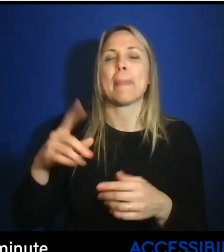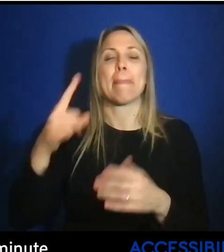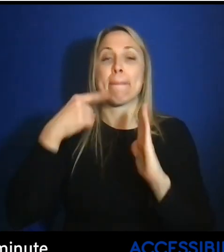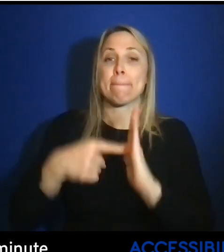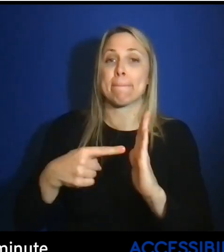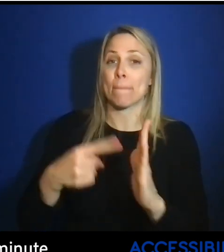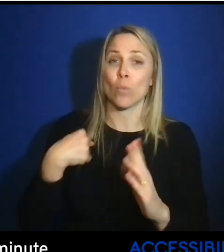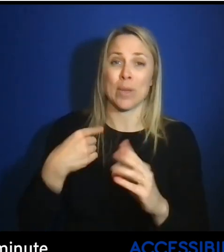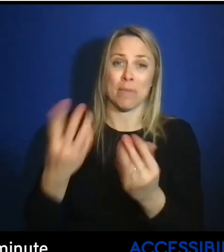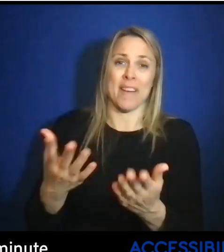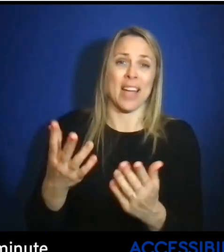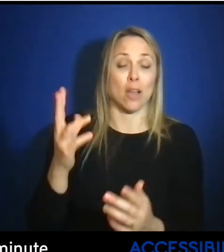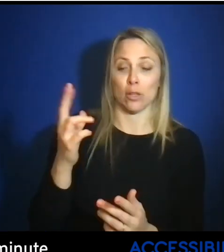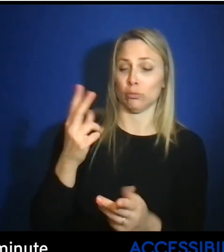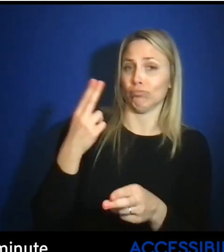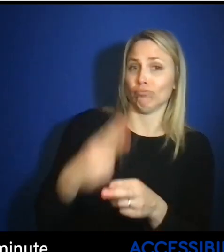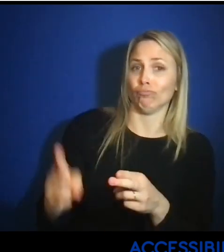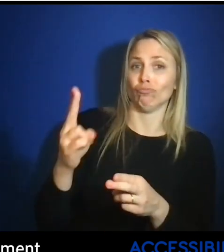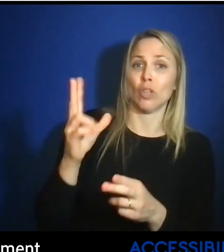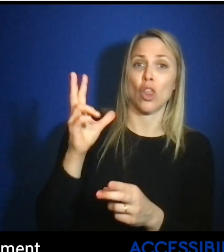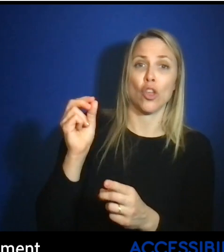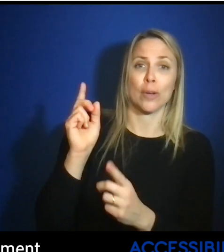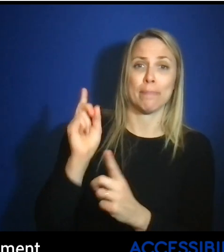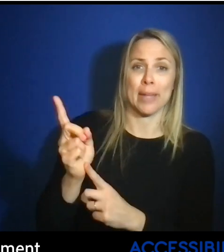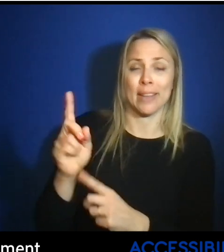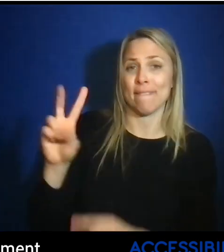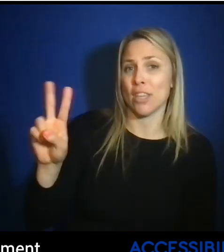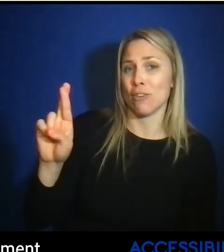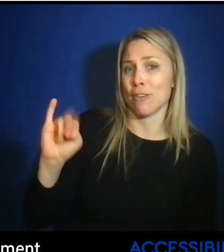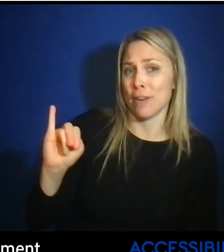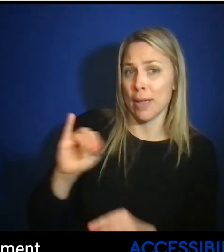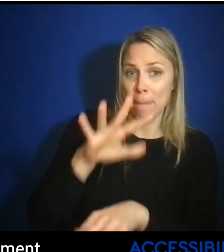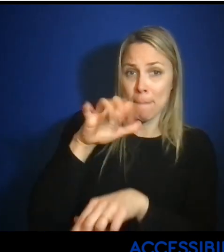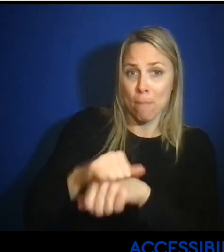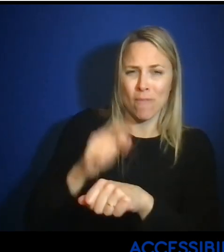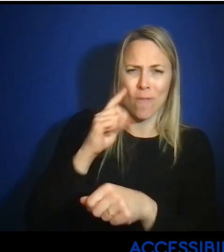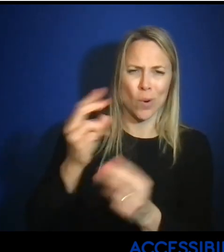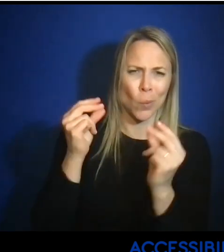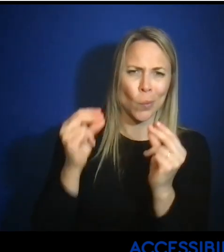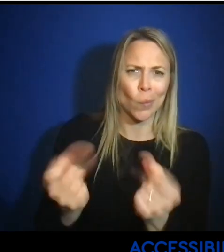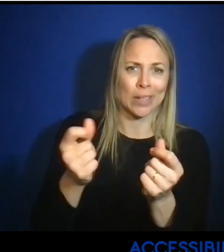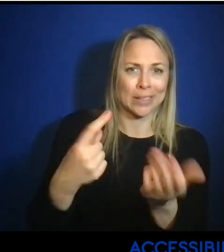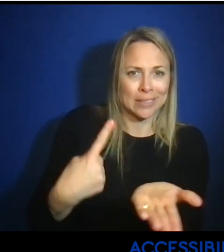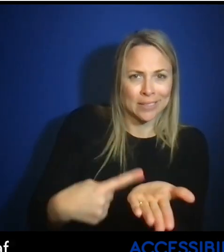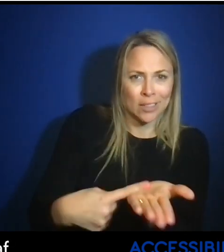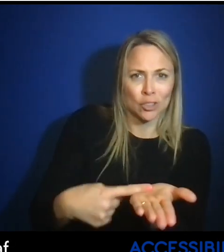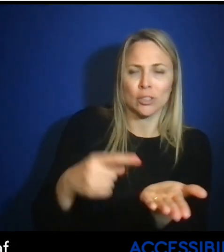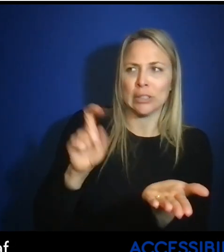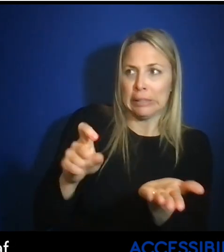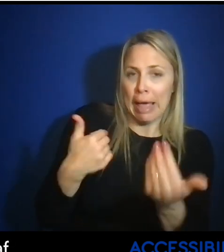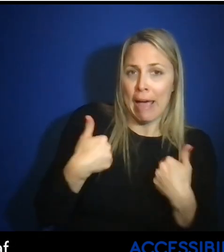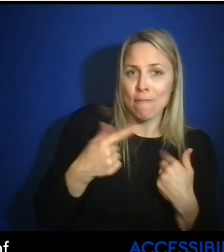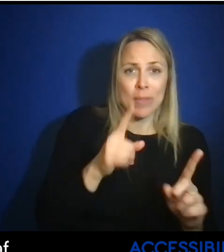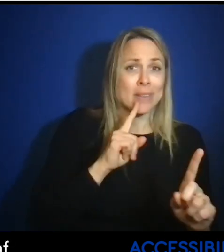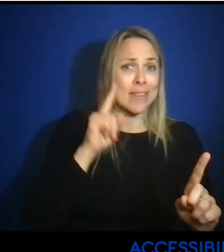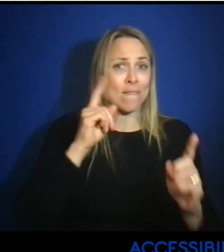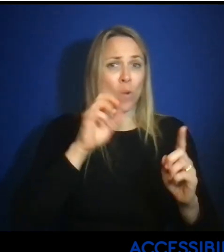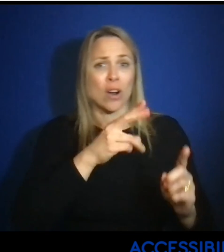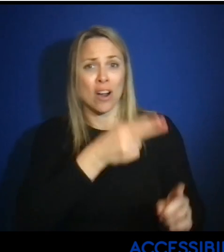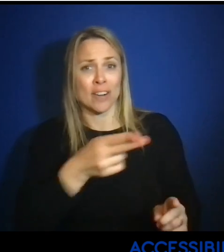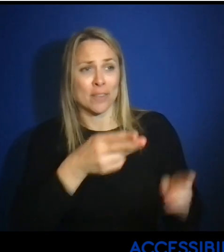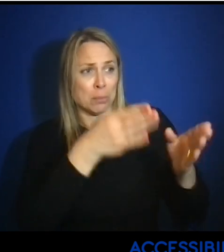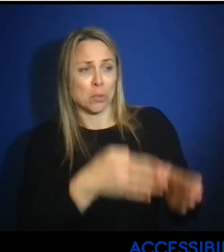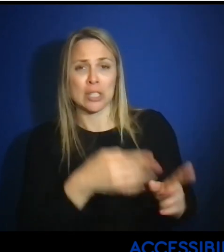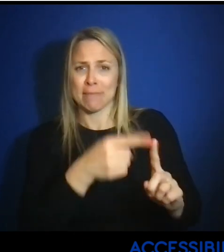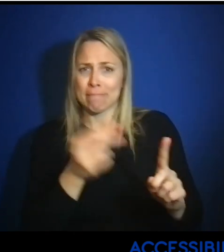provide anywhere from a 30-minute video remote interpreting appointment for a quick discussion that you need to have with a deaf or